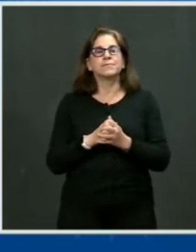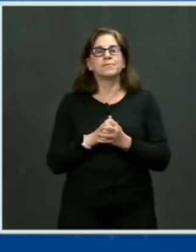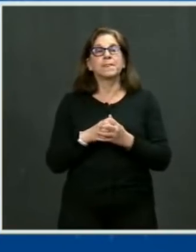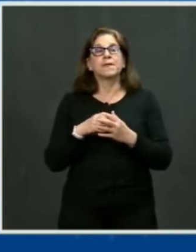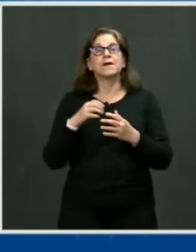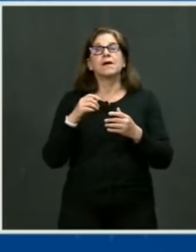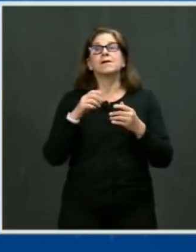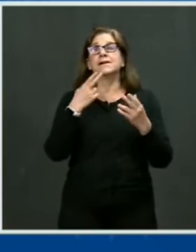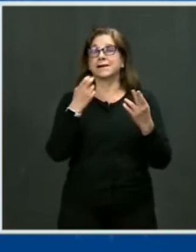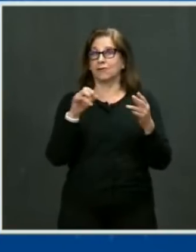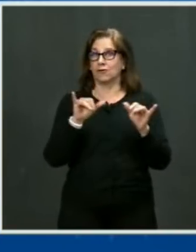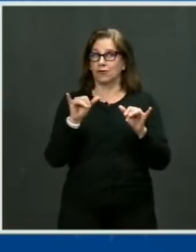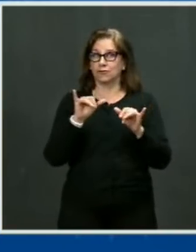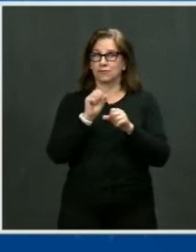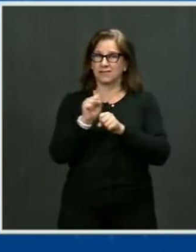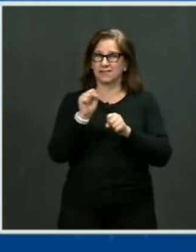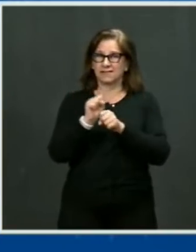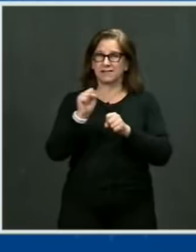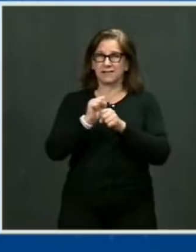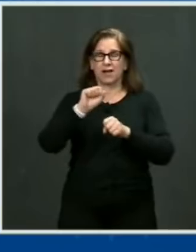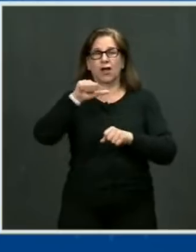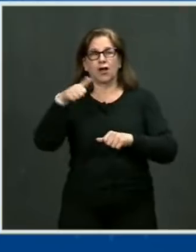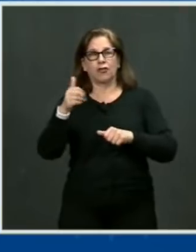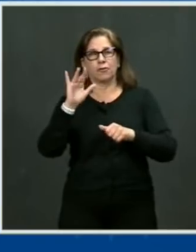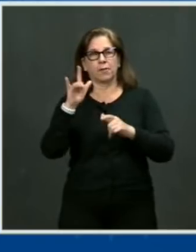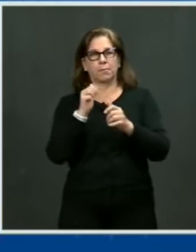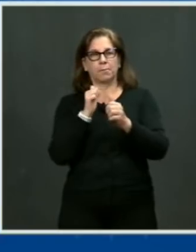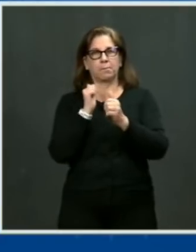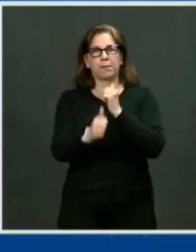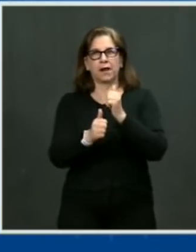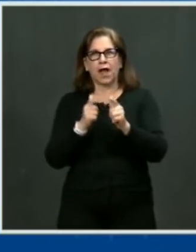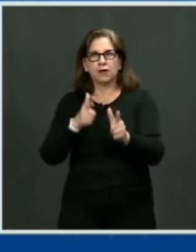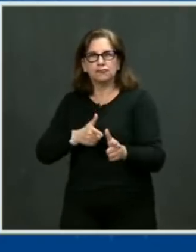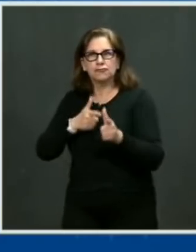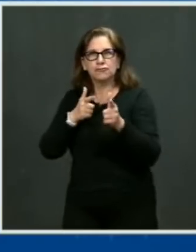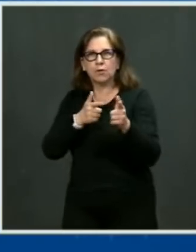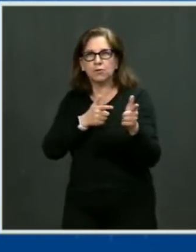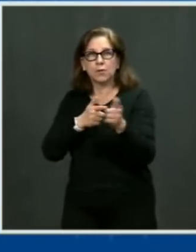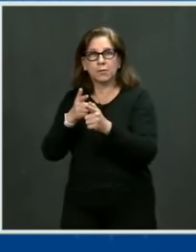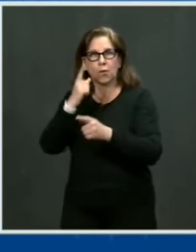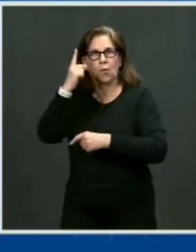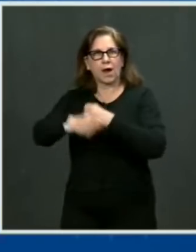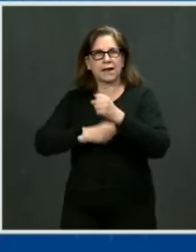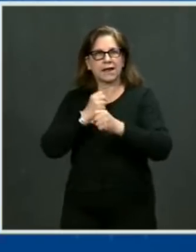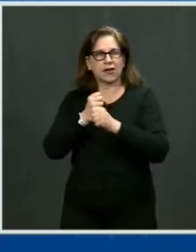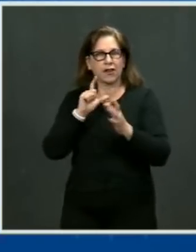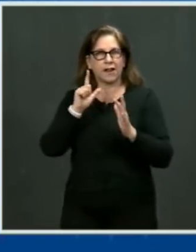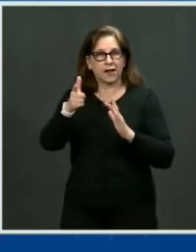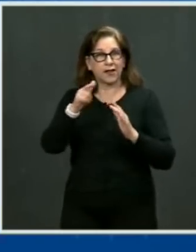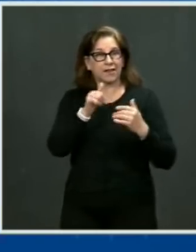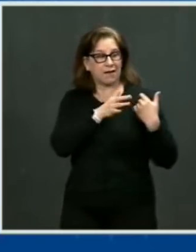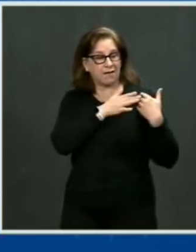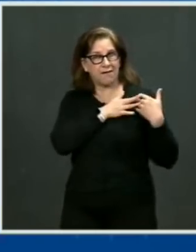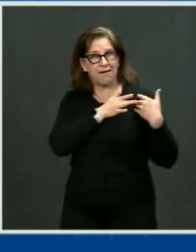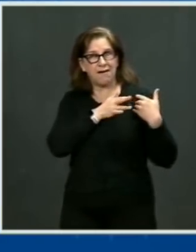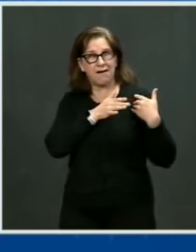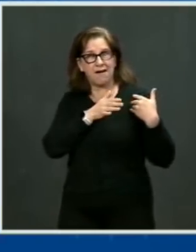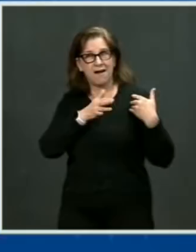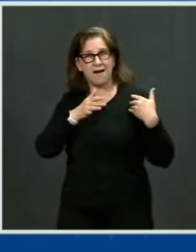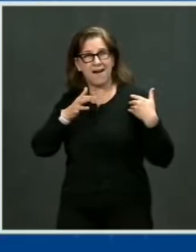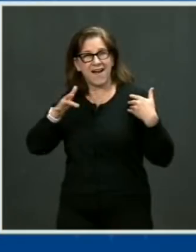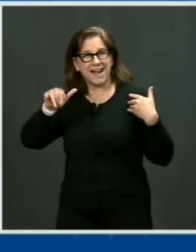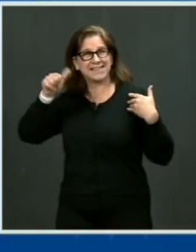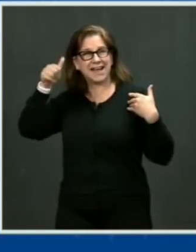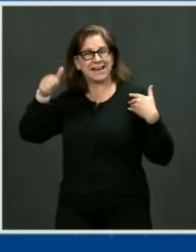assault weapons and high capacity magazines for 10 years. And as Vice President, Joe Biden